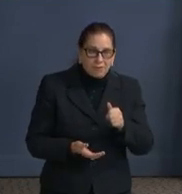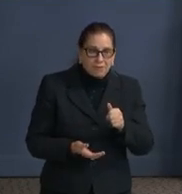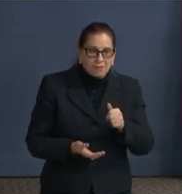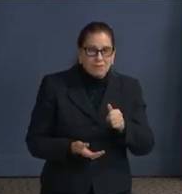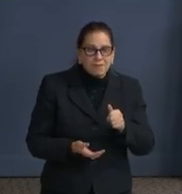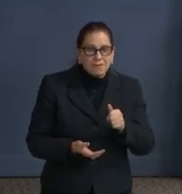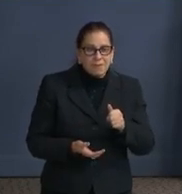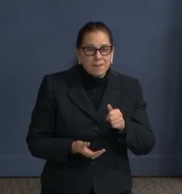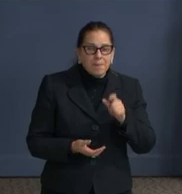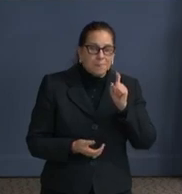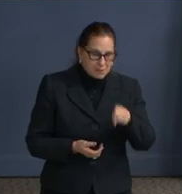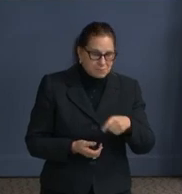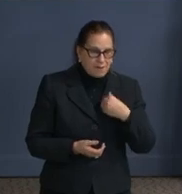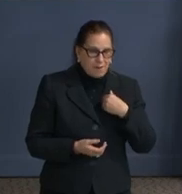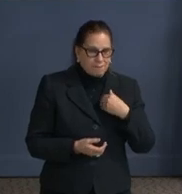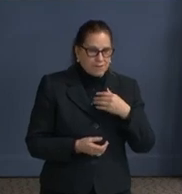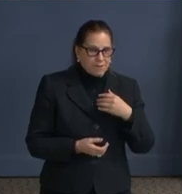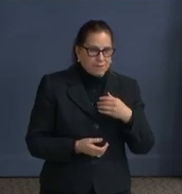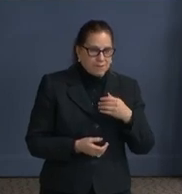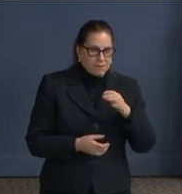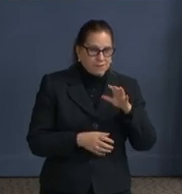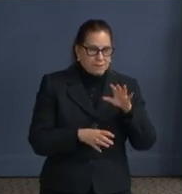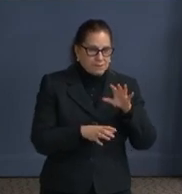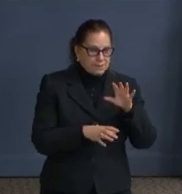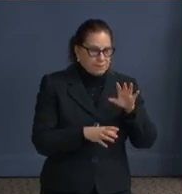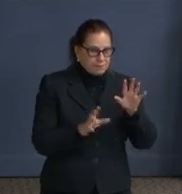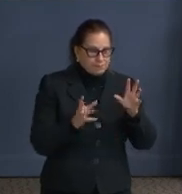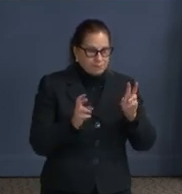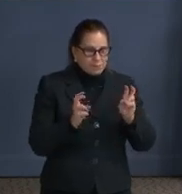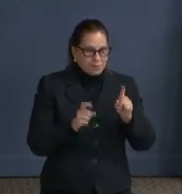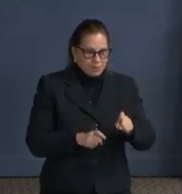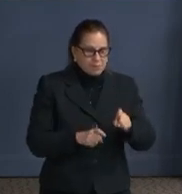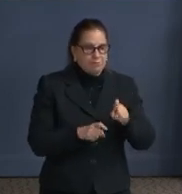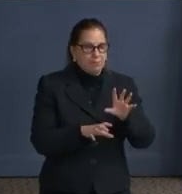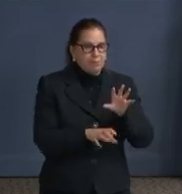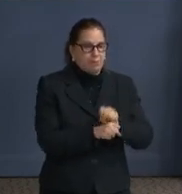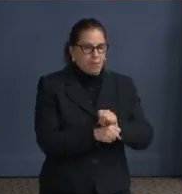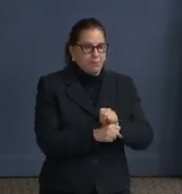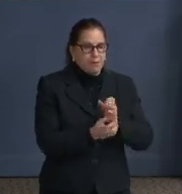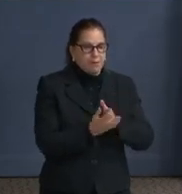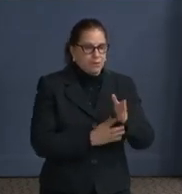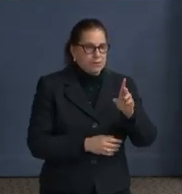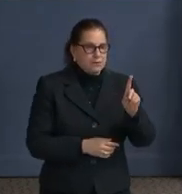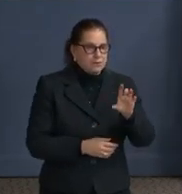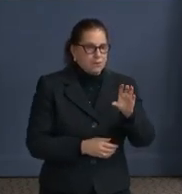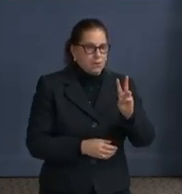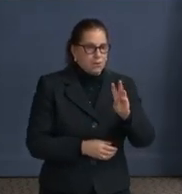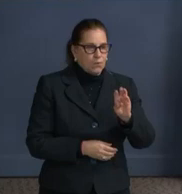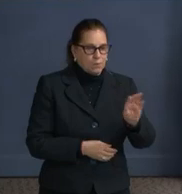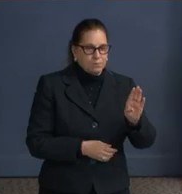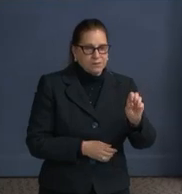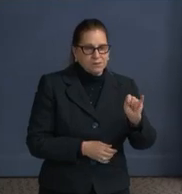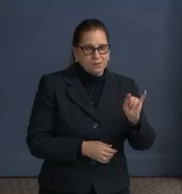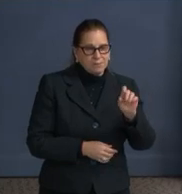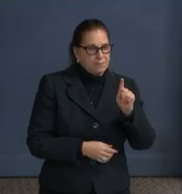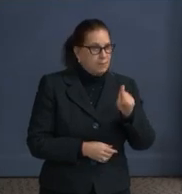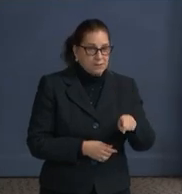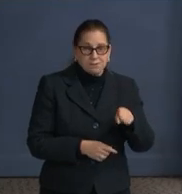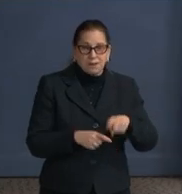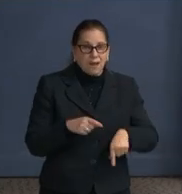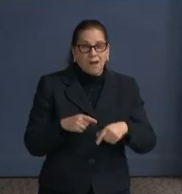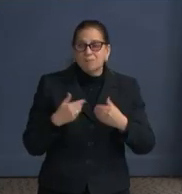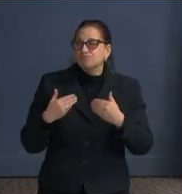having to go through the district's appointment scheduling process. So speaking specifically to the district's appointment scheduling process,